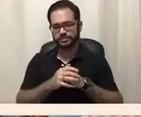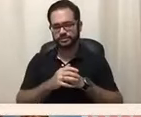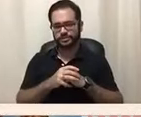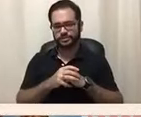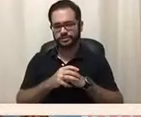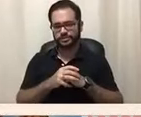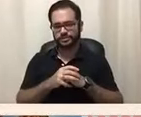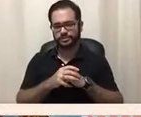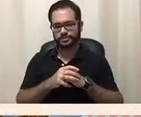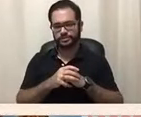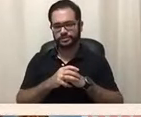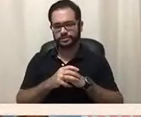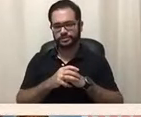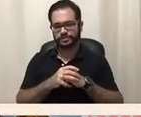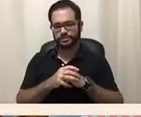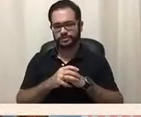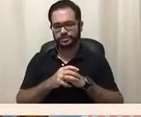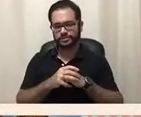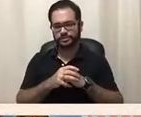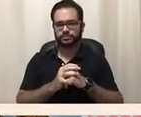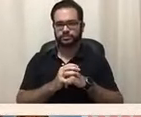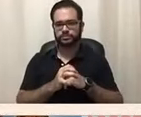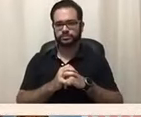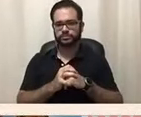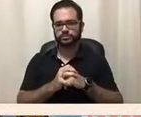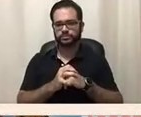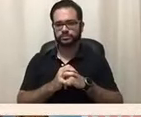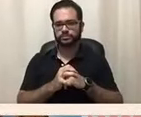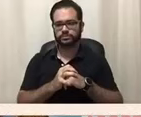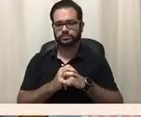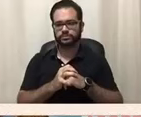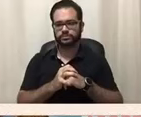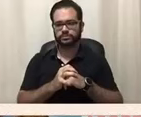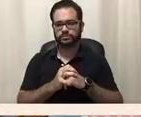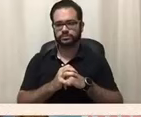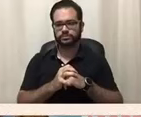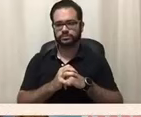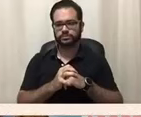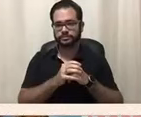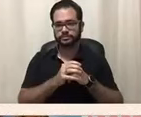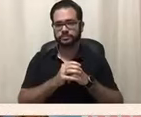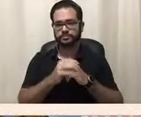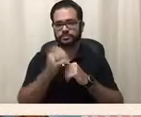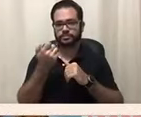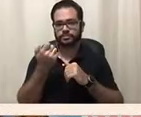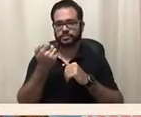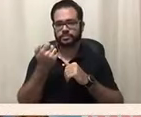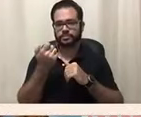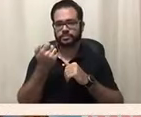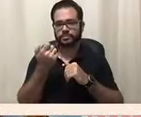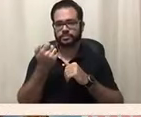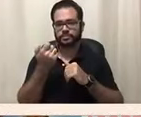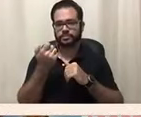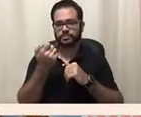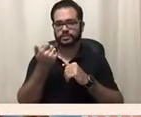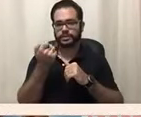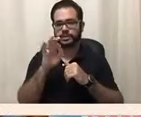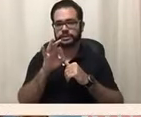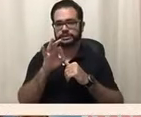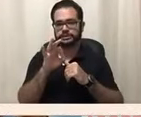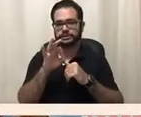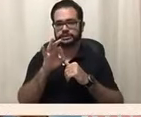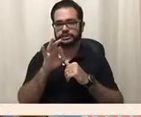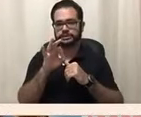in 1920 in 1982 the united nations general